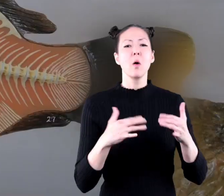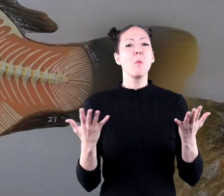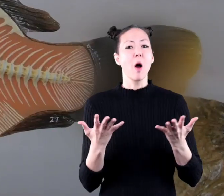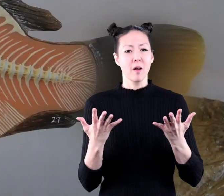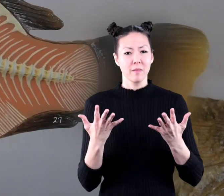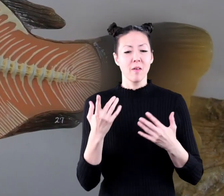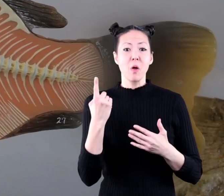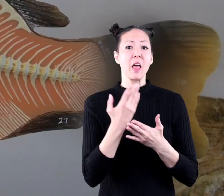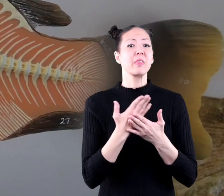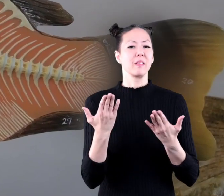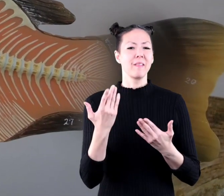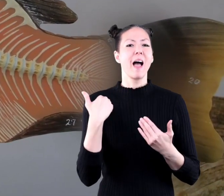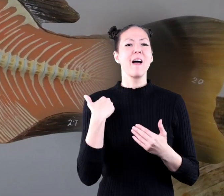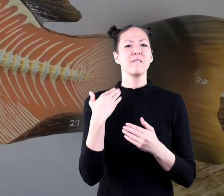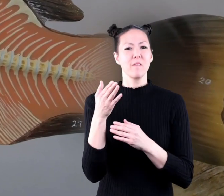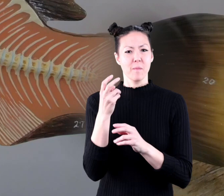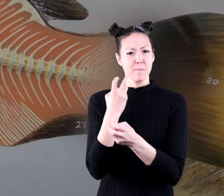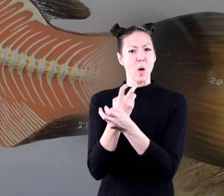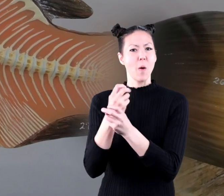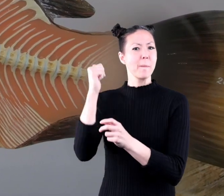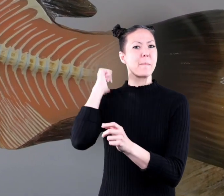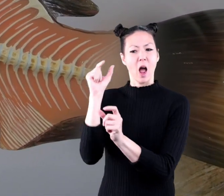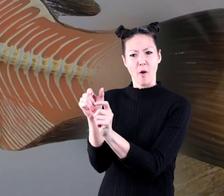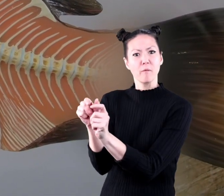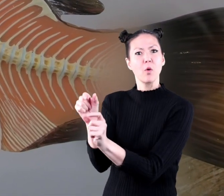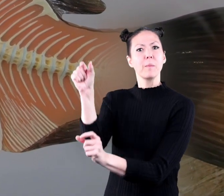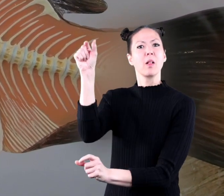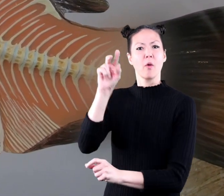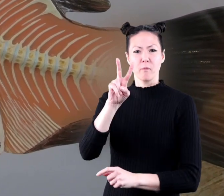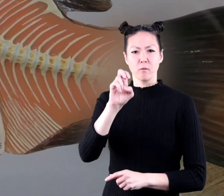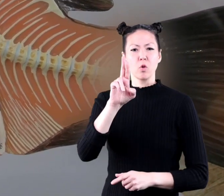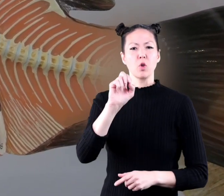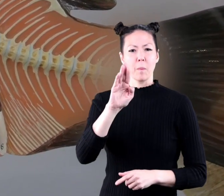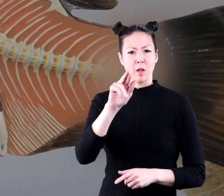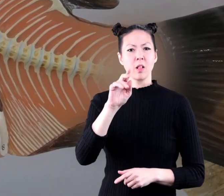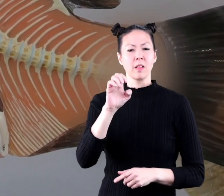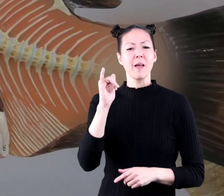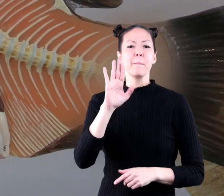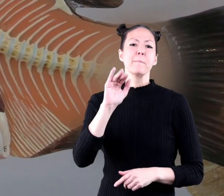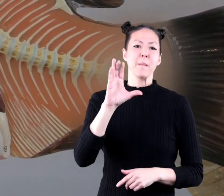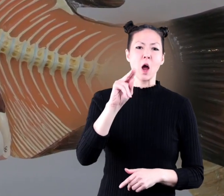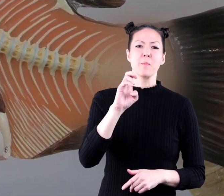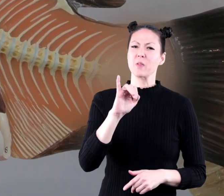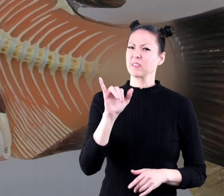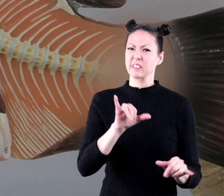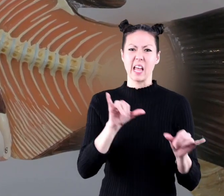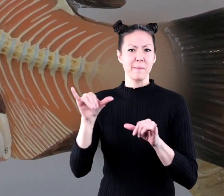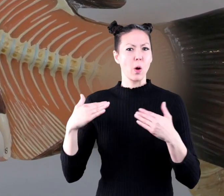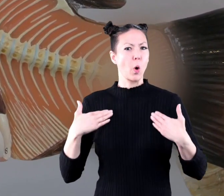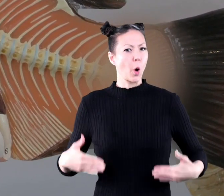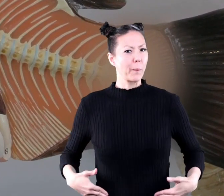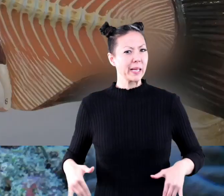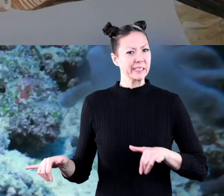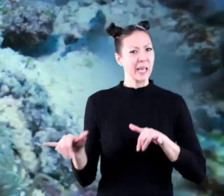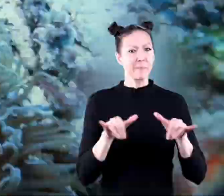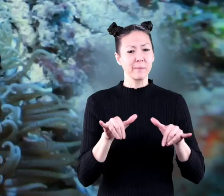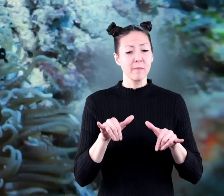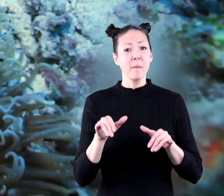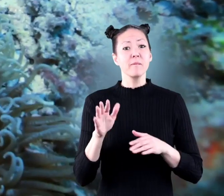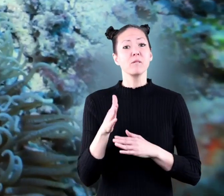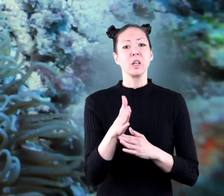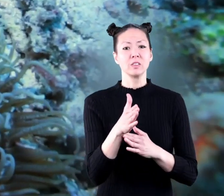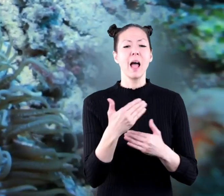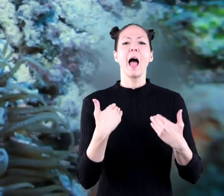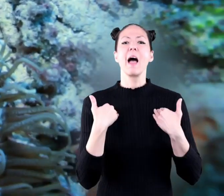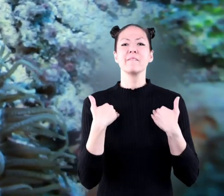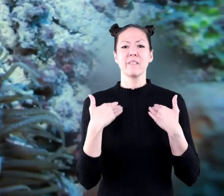for one thing they are vertebrates which means they have backbones just like humans fish